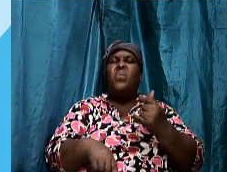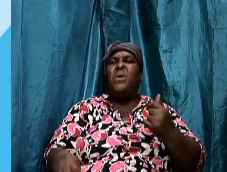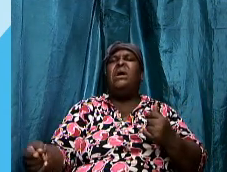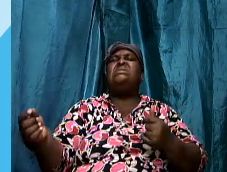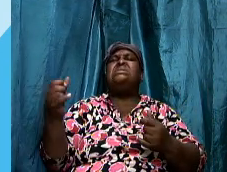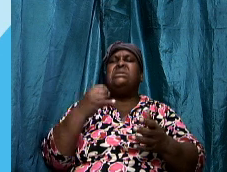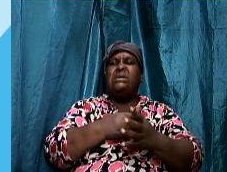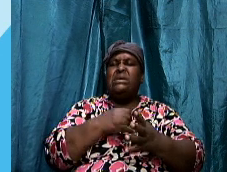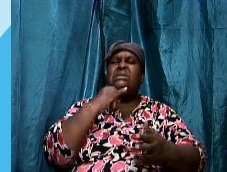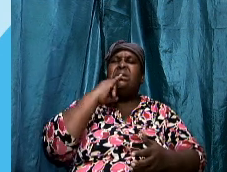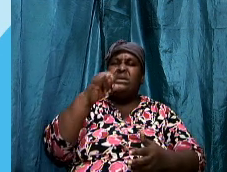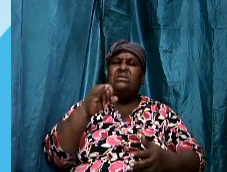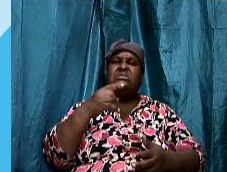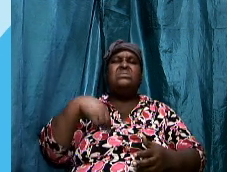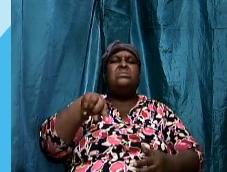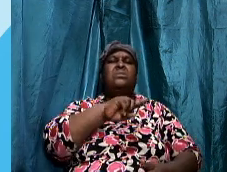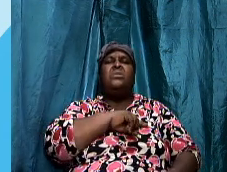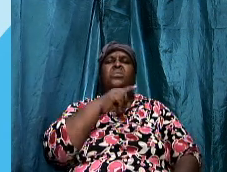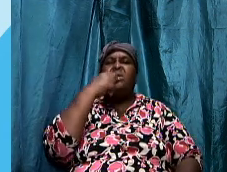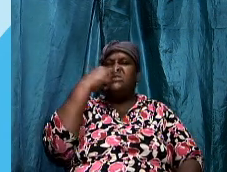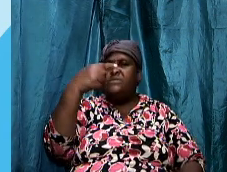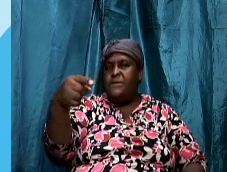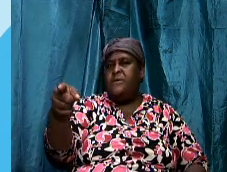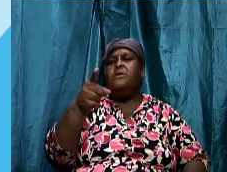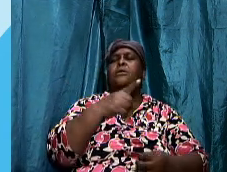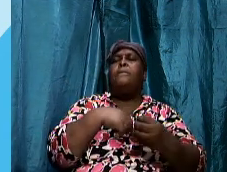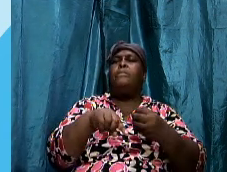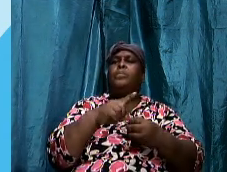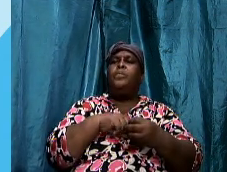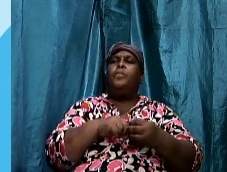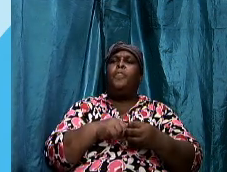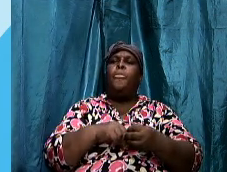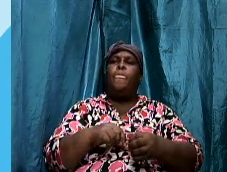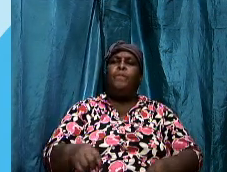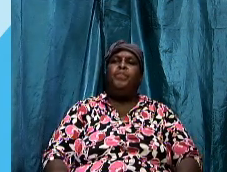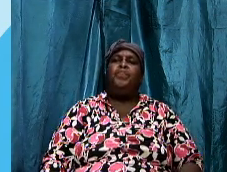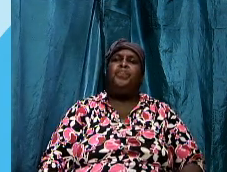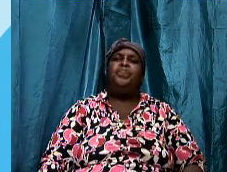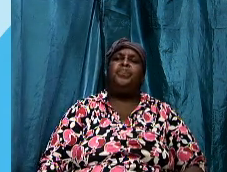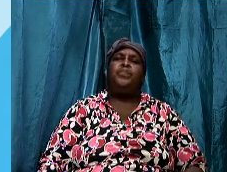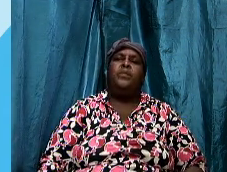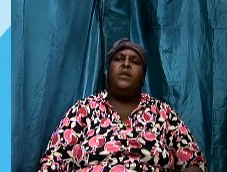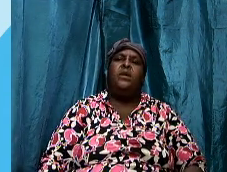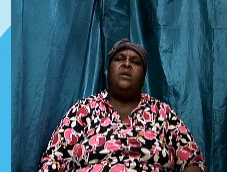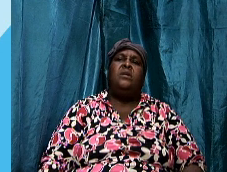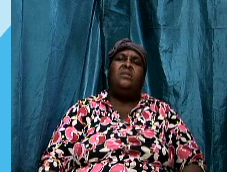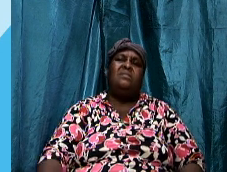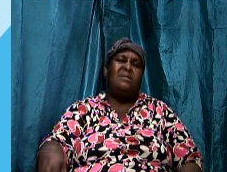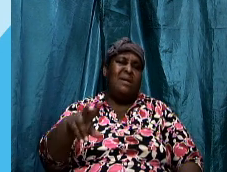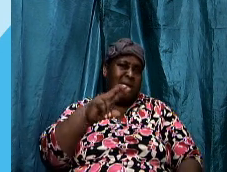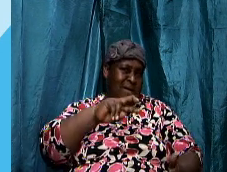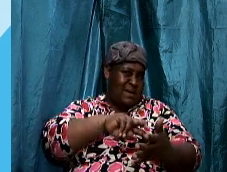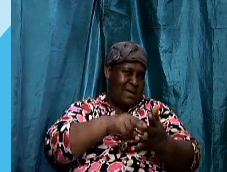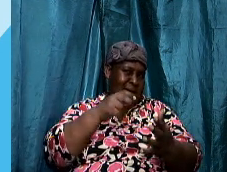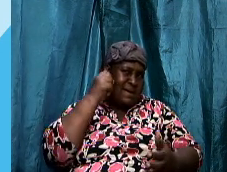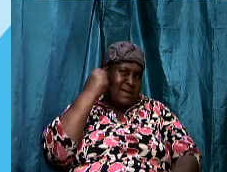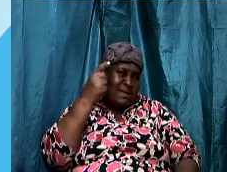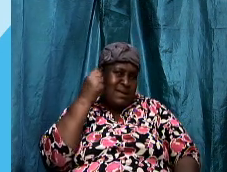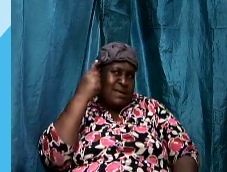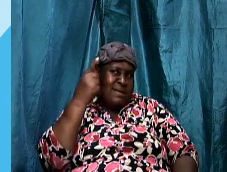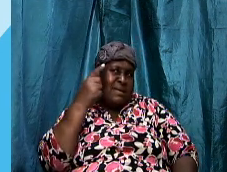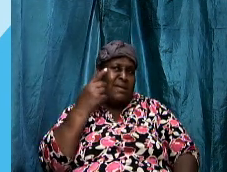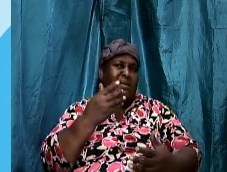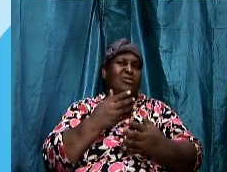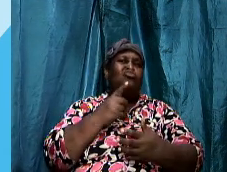we are talking about now a key in understanding true spiritual